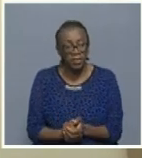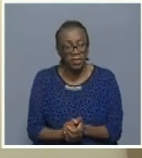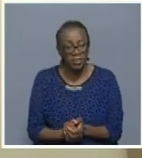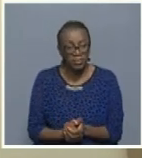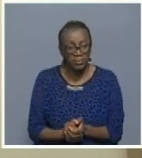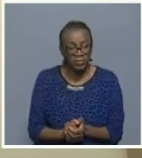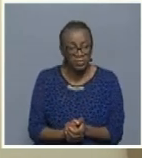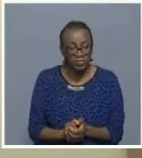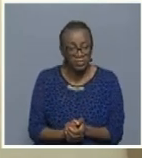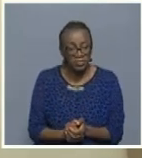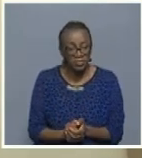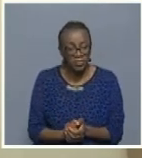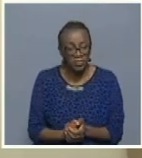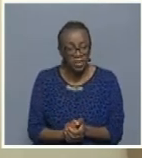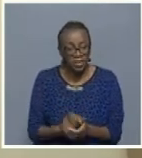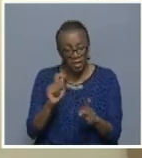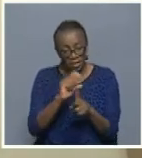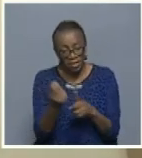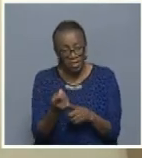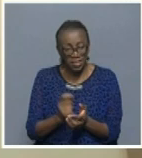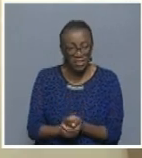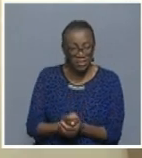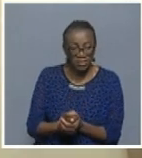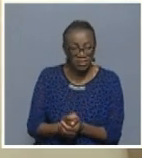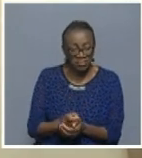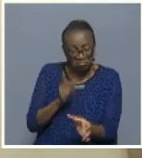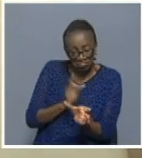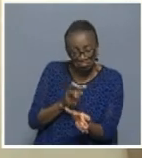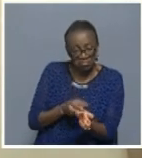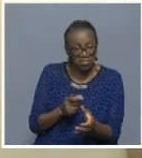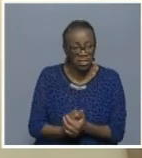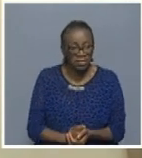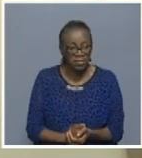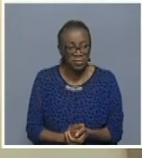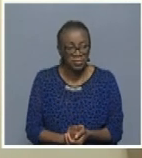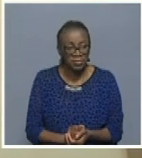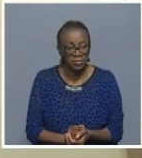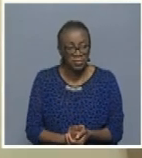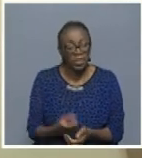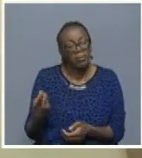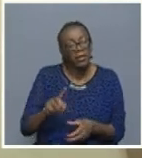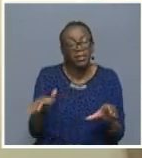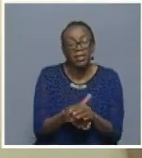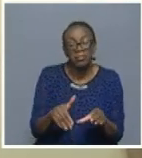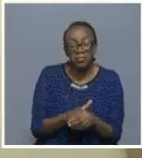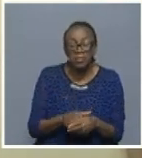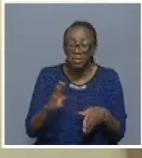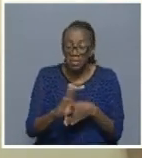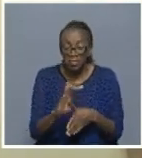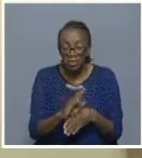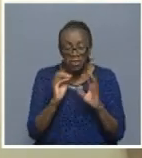they brew there. But our members on the ground, they are also on top of the situation as we speak.